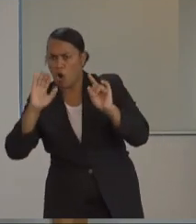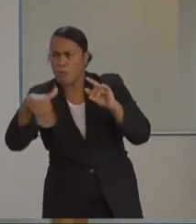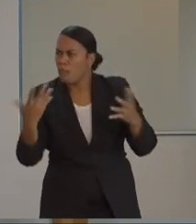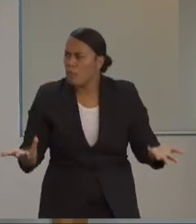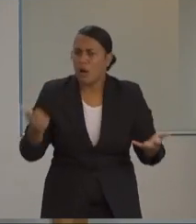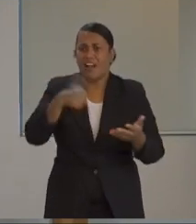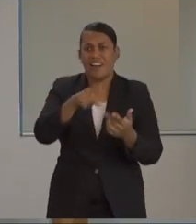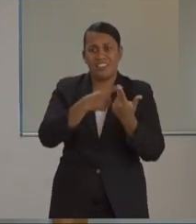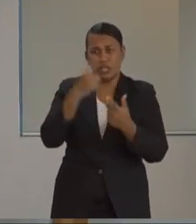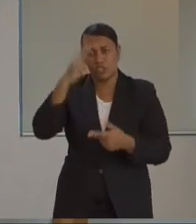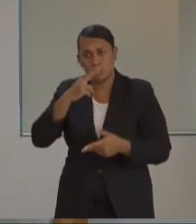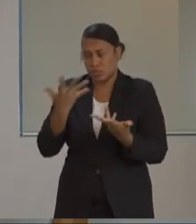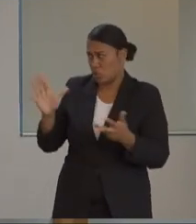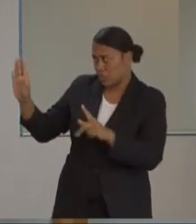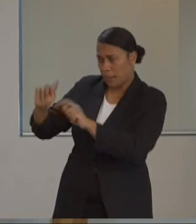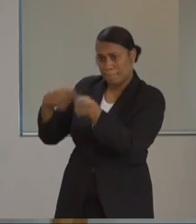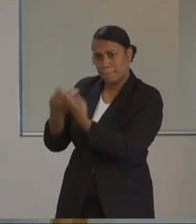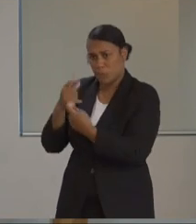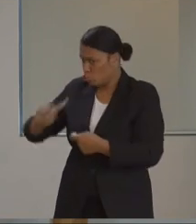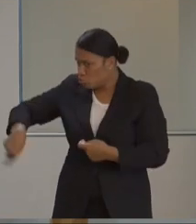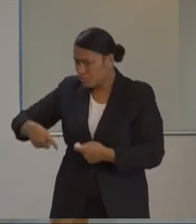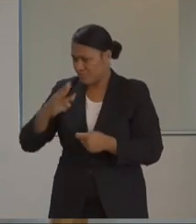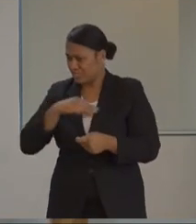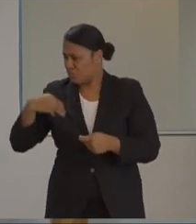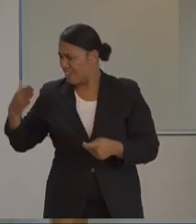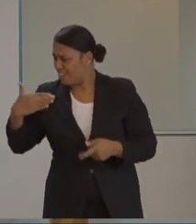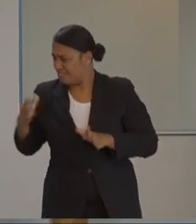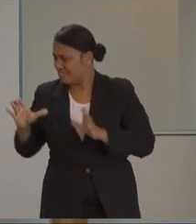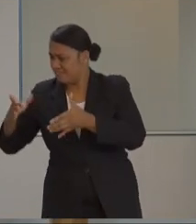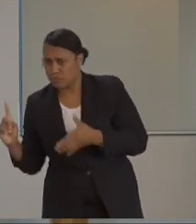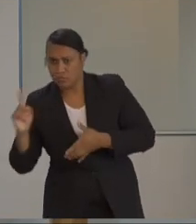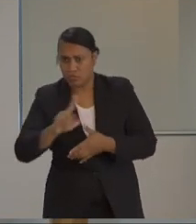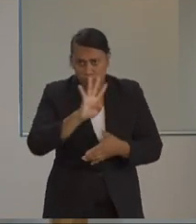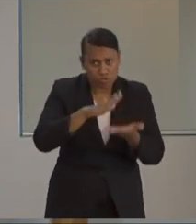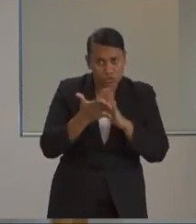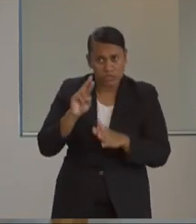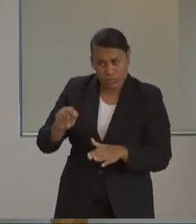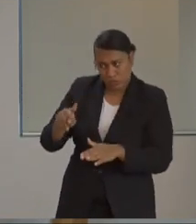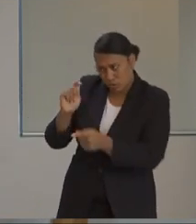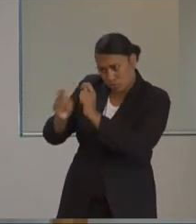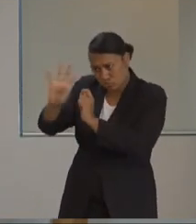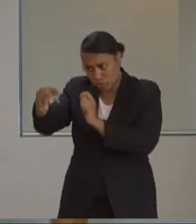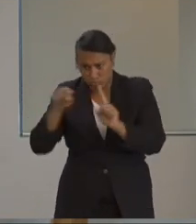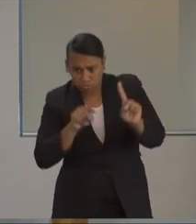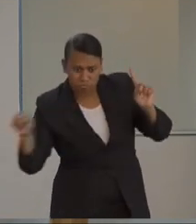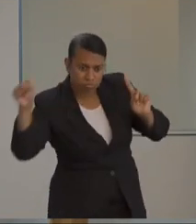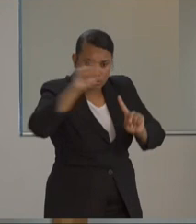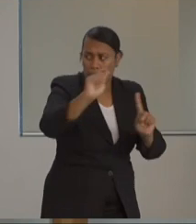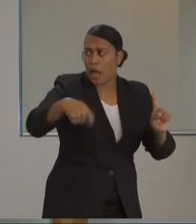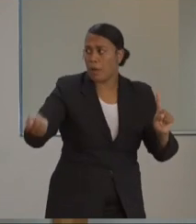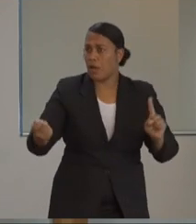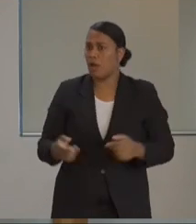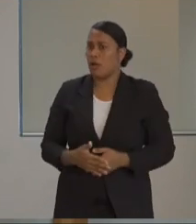your teams on the ground and whether neighbours and parts of the community also need to be screened? Thank you. The neighbourhood has been